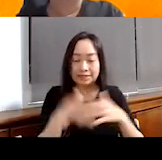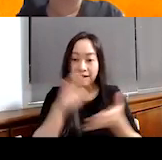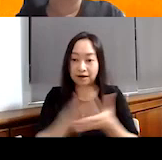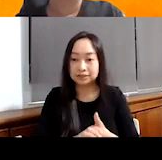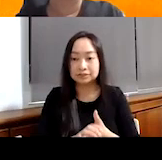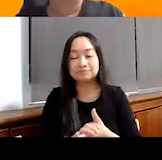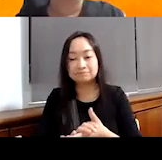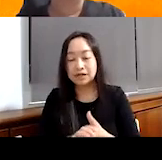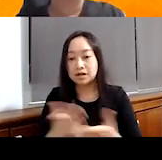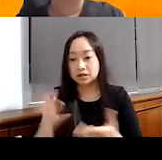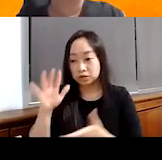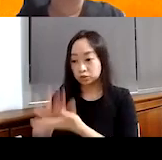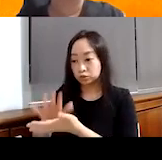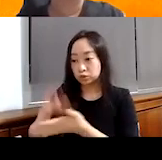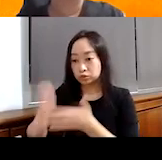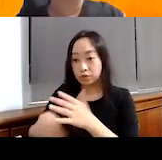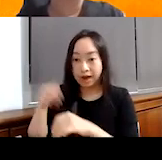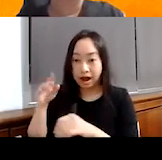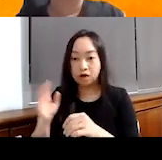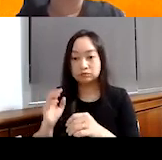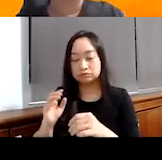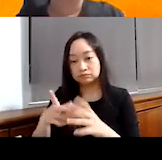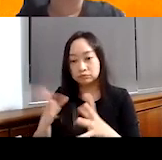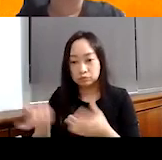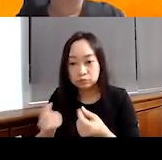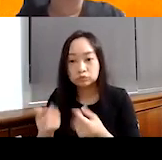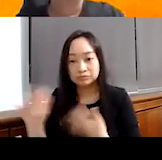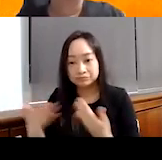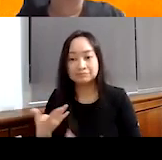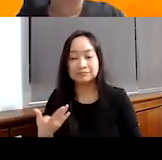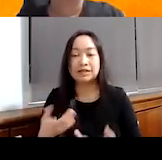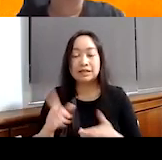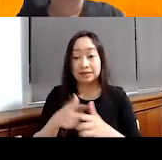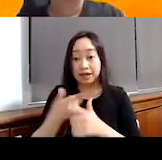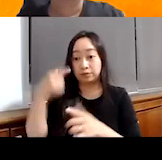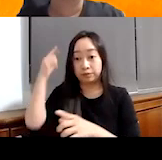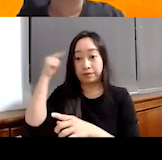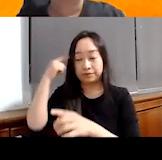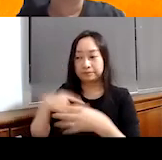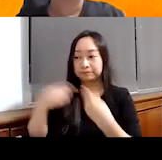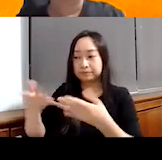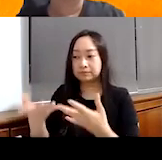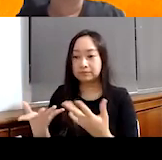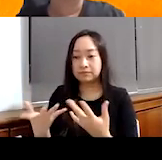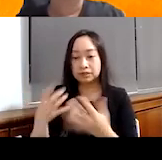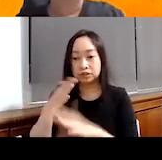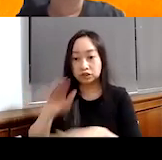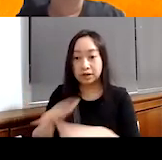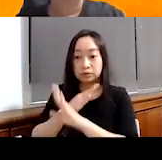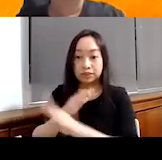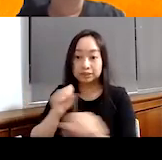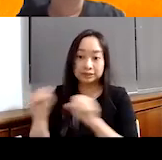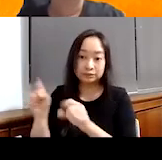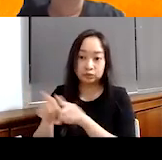about, you school dropout and things like that. Um, and then finally, we also work with the government to try to strengthen the child protection system. The government